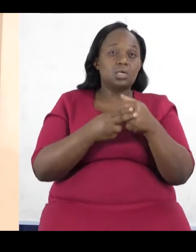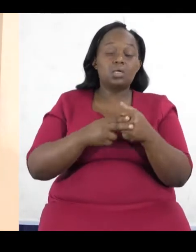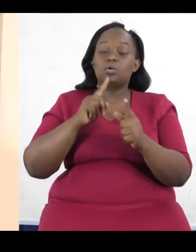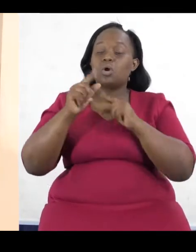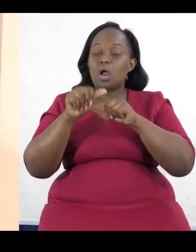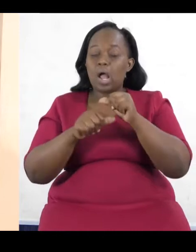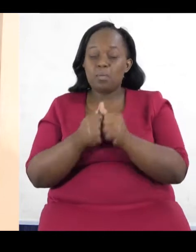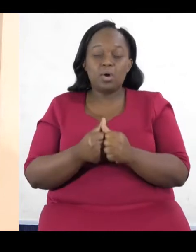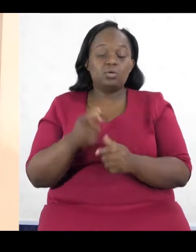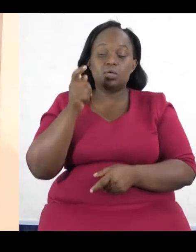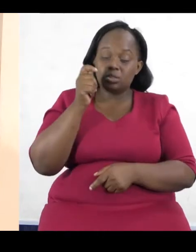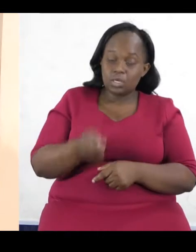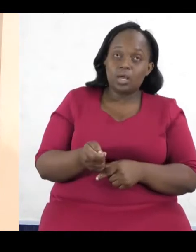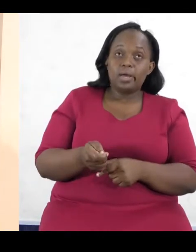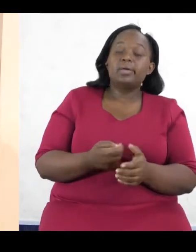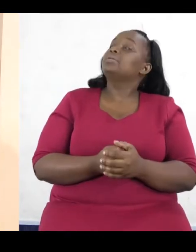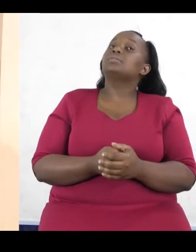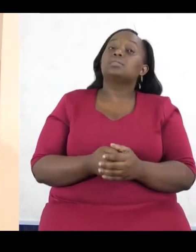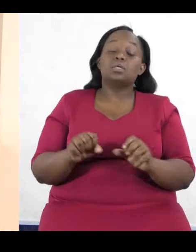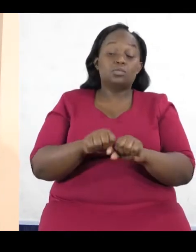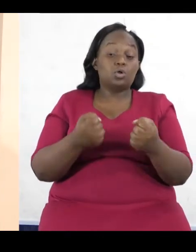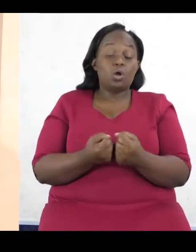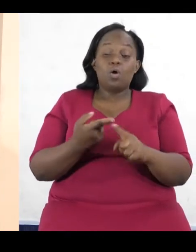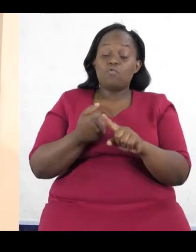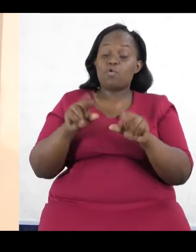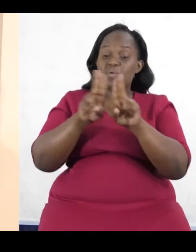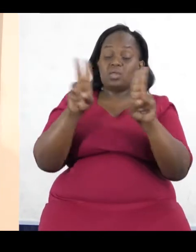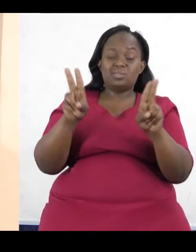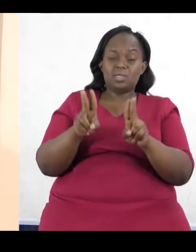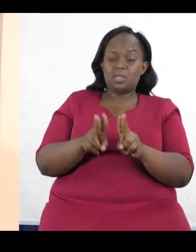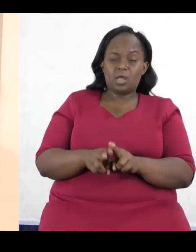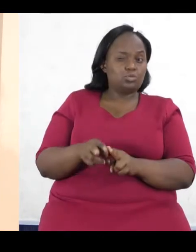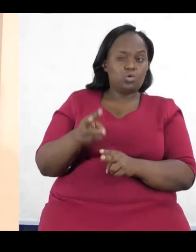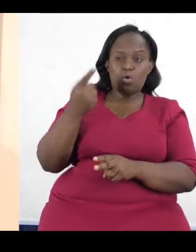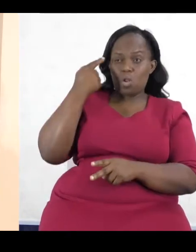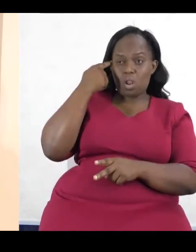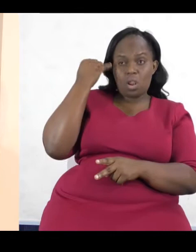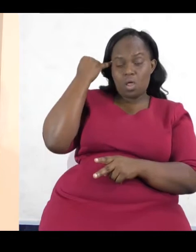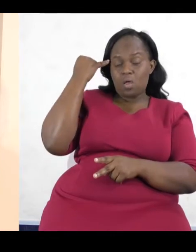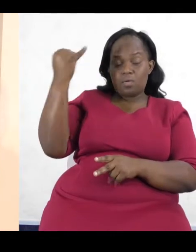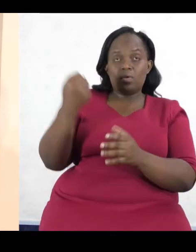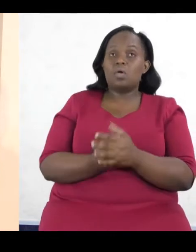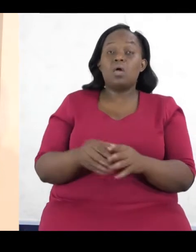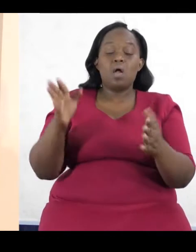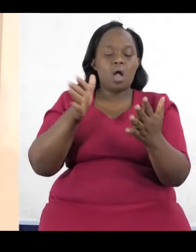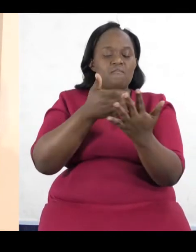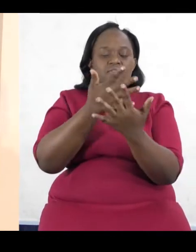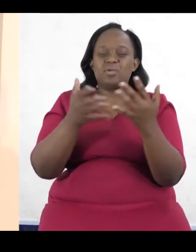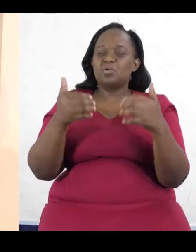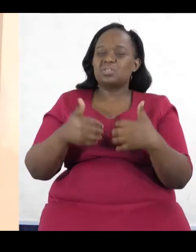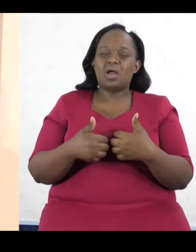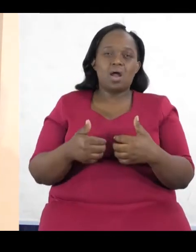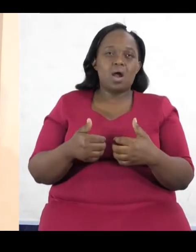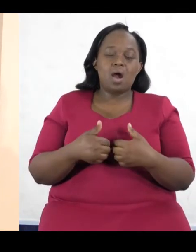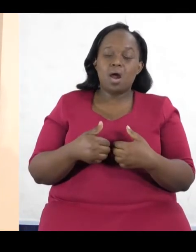societies, just institutions. So, from an international perspective, there are frameworks that are trying to